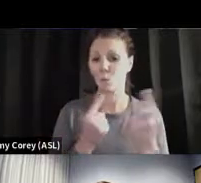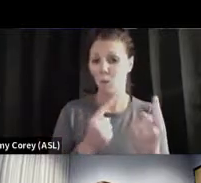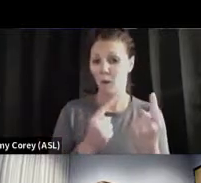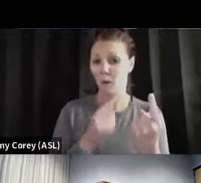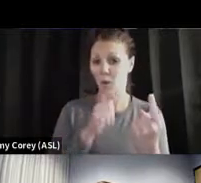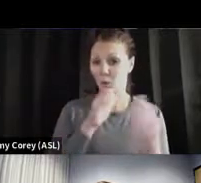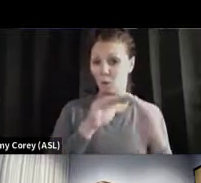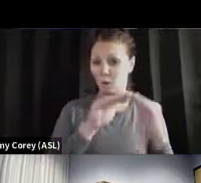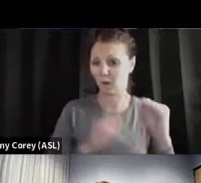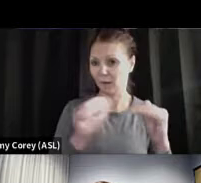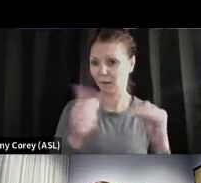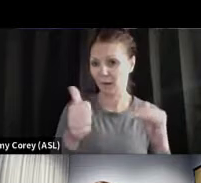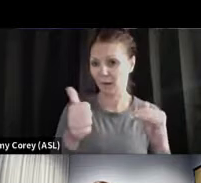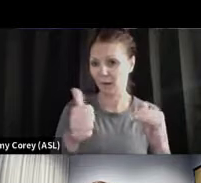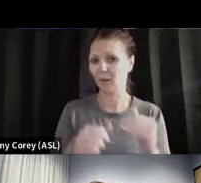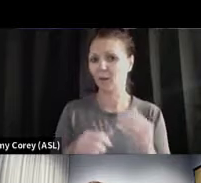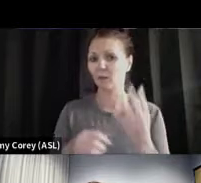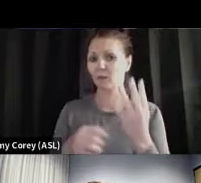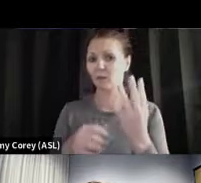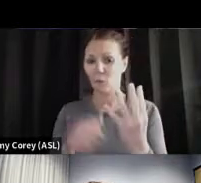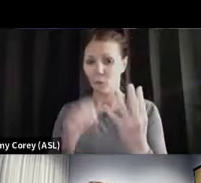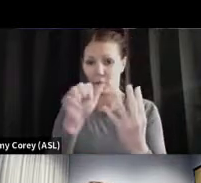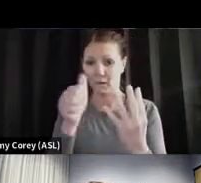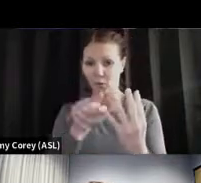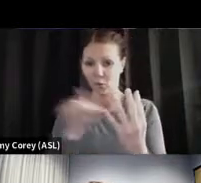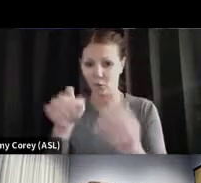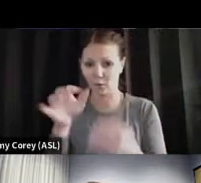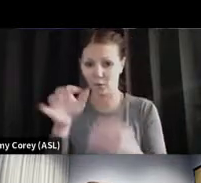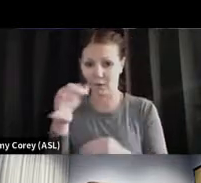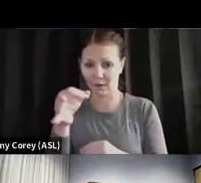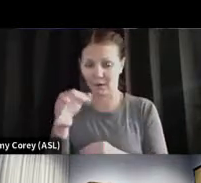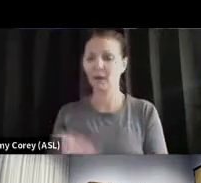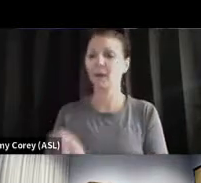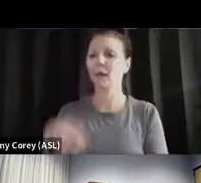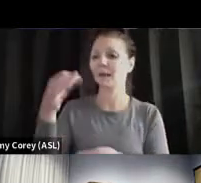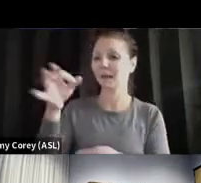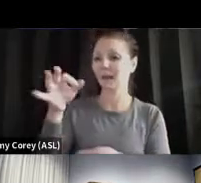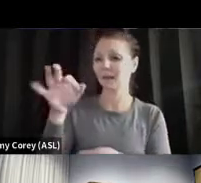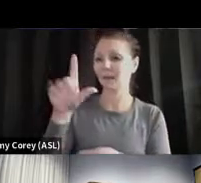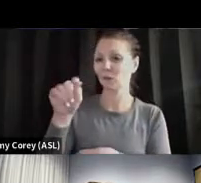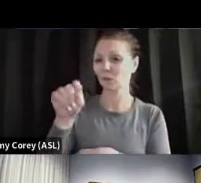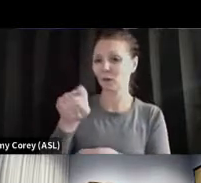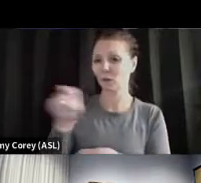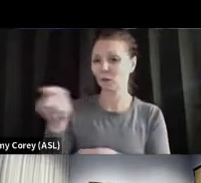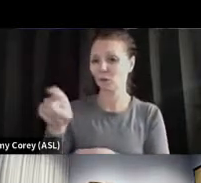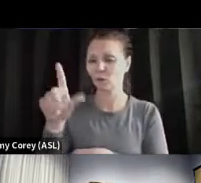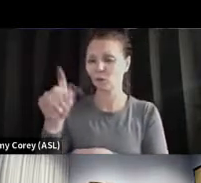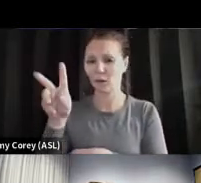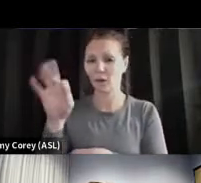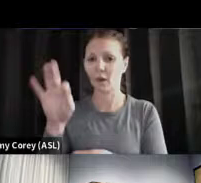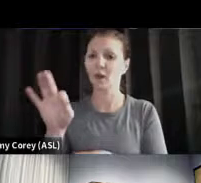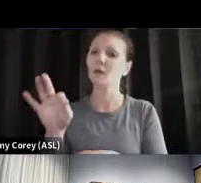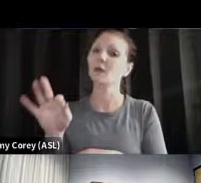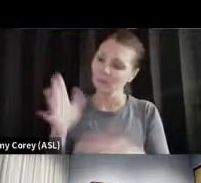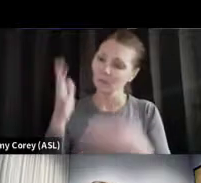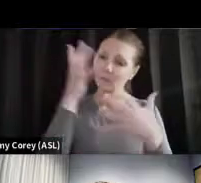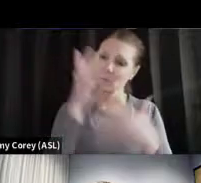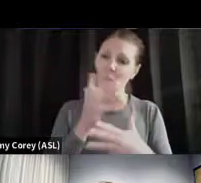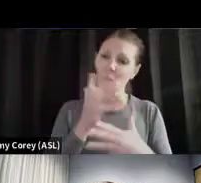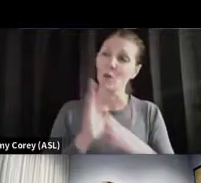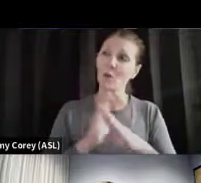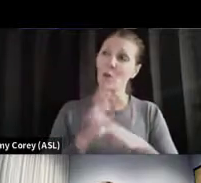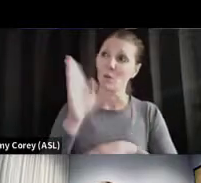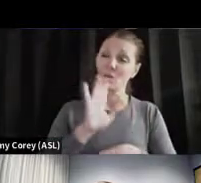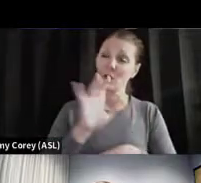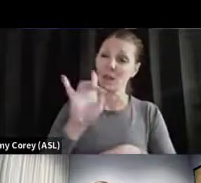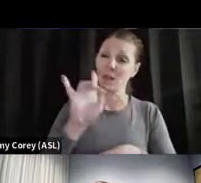19, 19, 20, 29. We did, unfortunately, in Connecticut lose a lot of our elderly over the age of 80. Almost 5